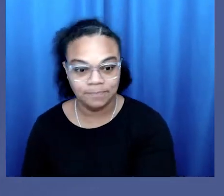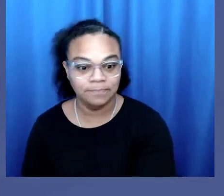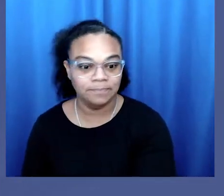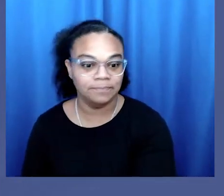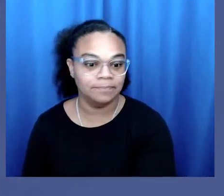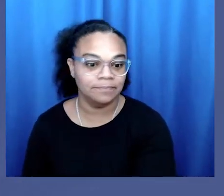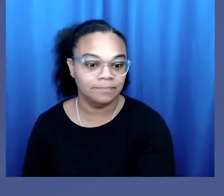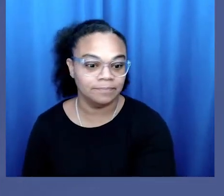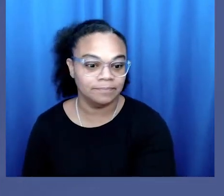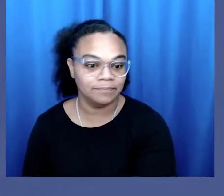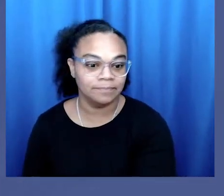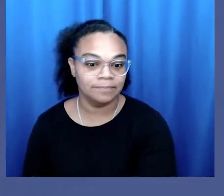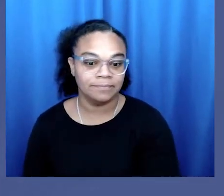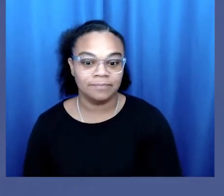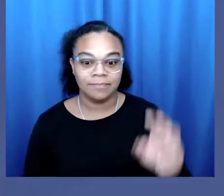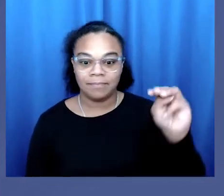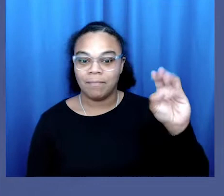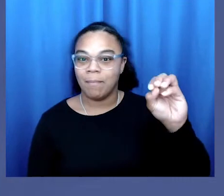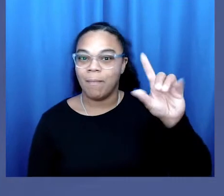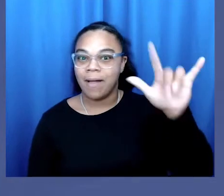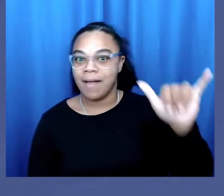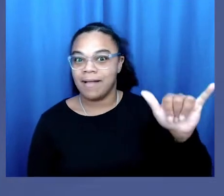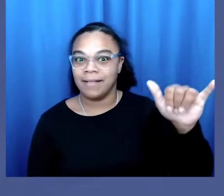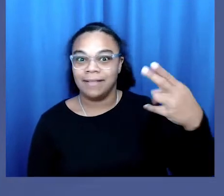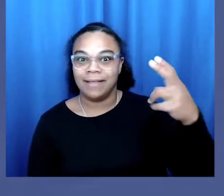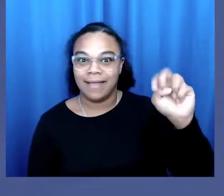Molly Henderson, everyone, Spokes Hub graduate.